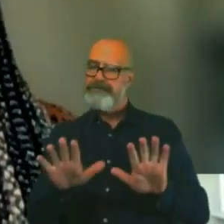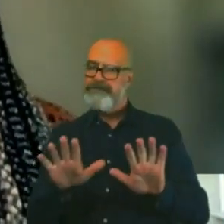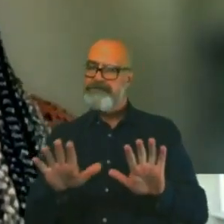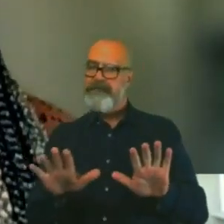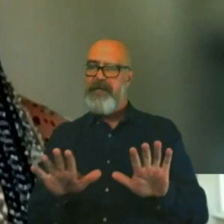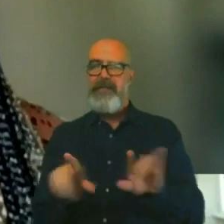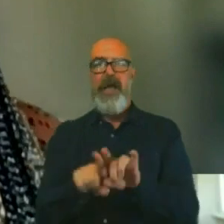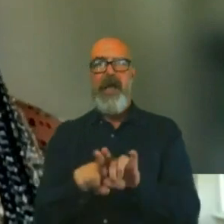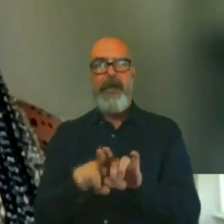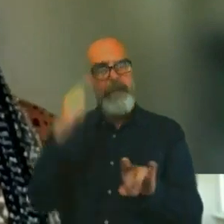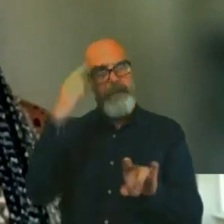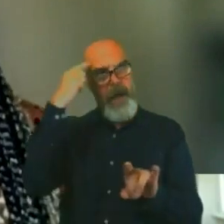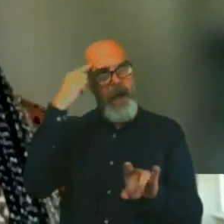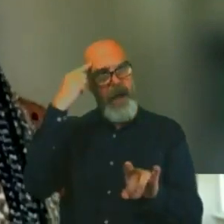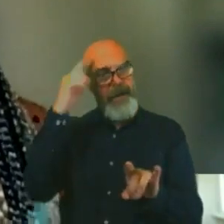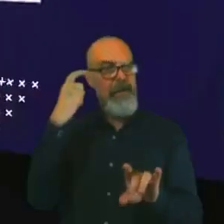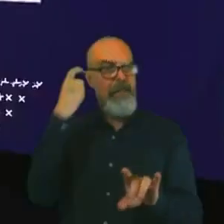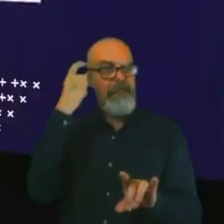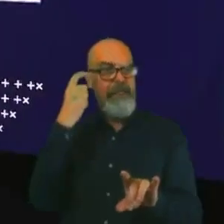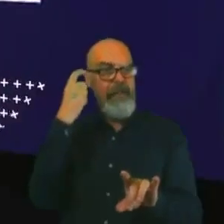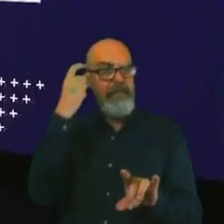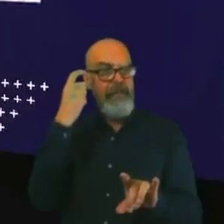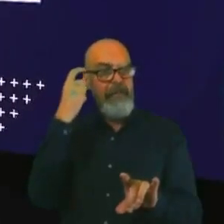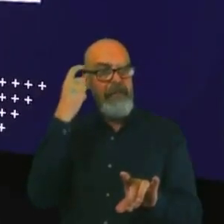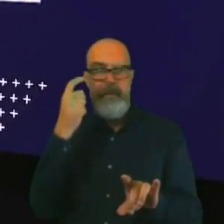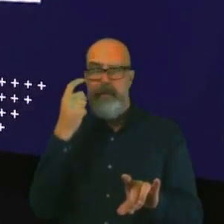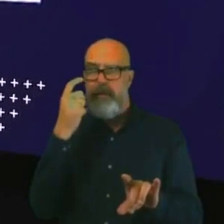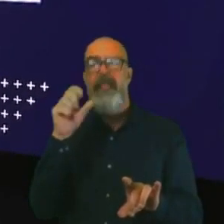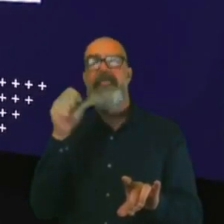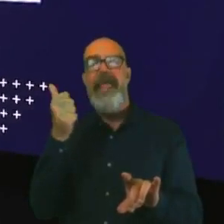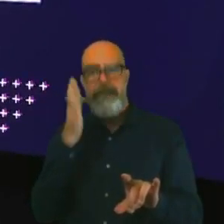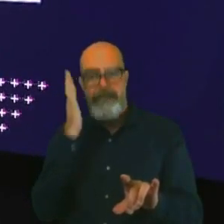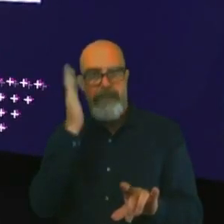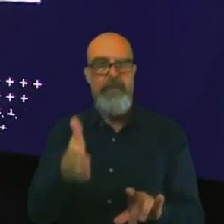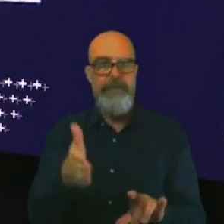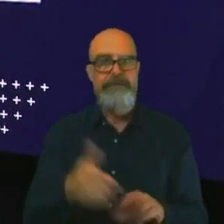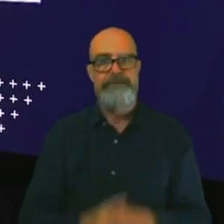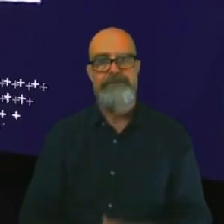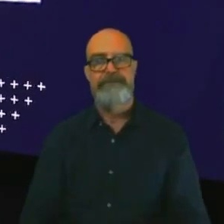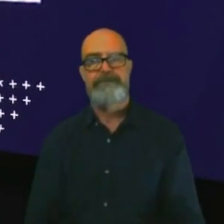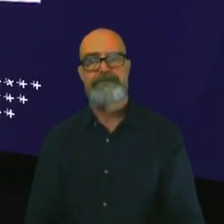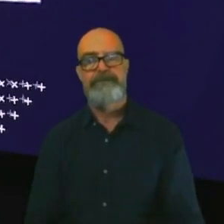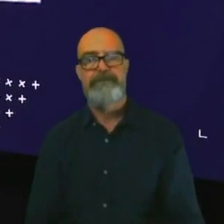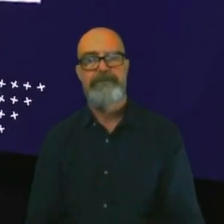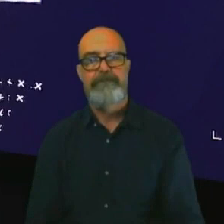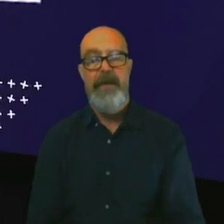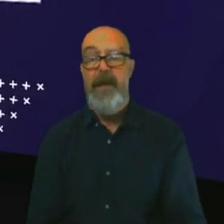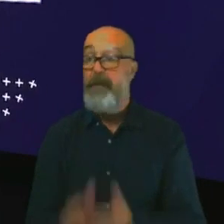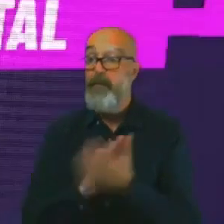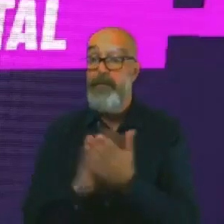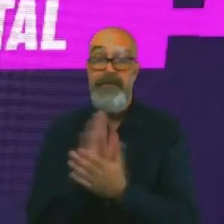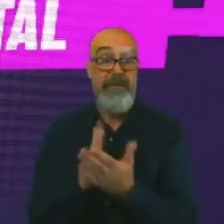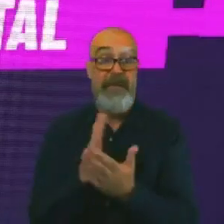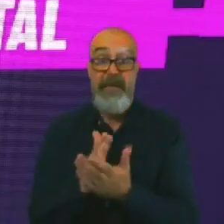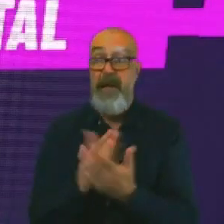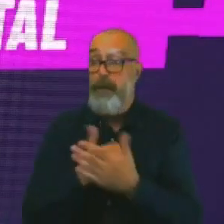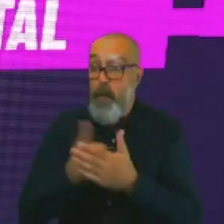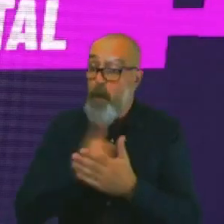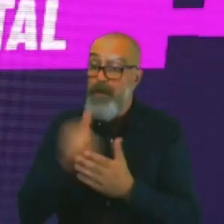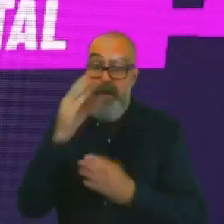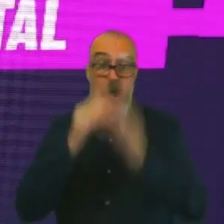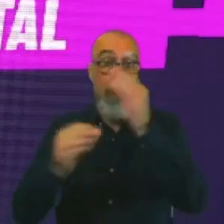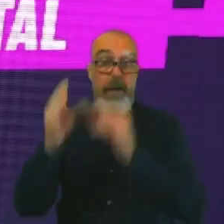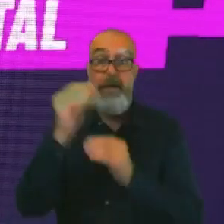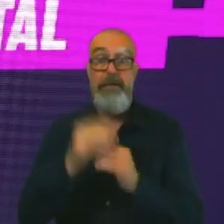So that's probably the hardest part of my role. But then also it's really good because I'm always learning something. And that importance of